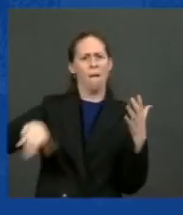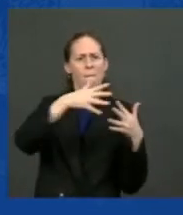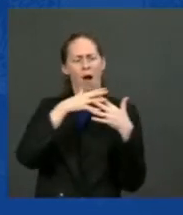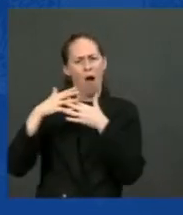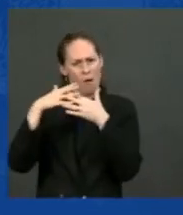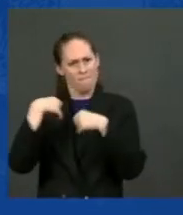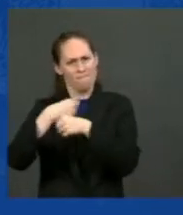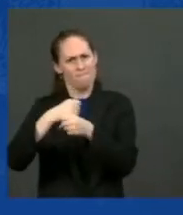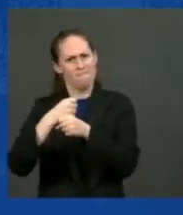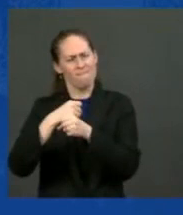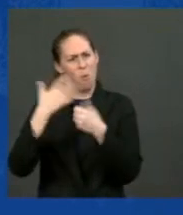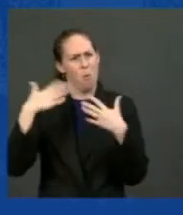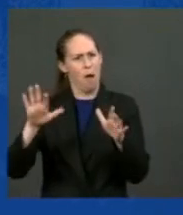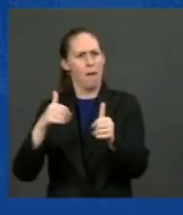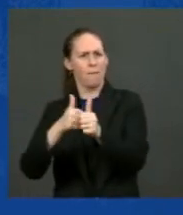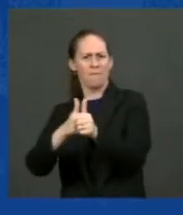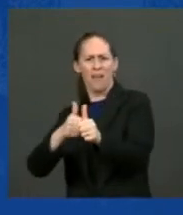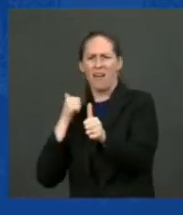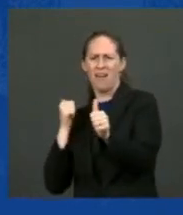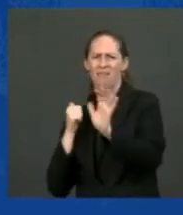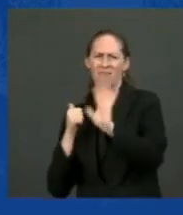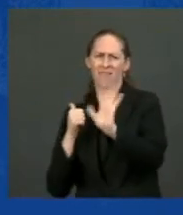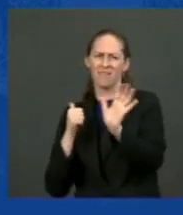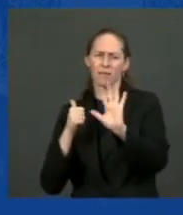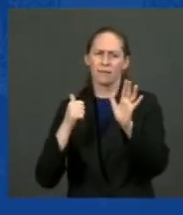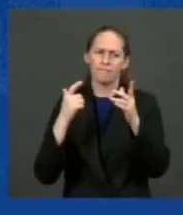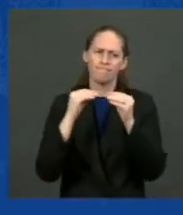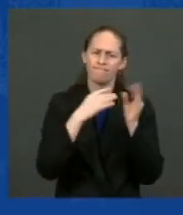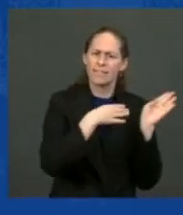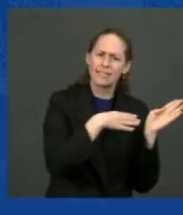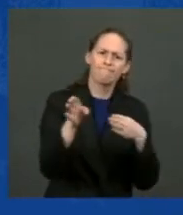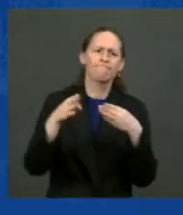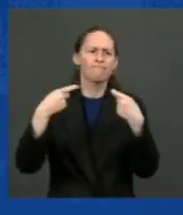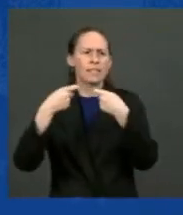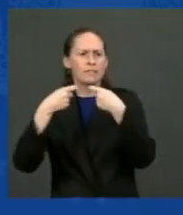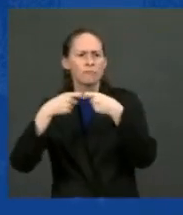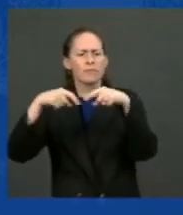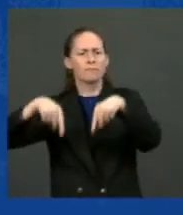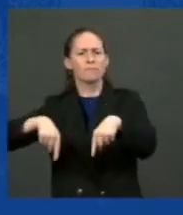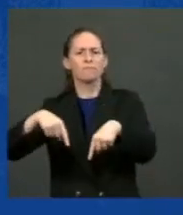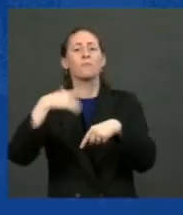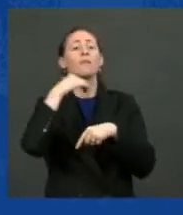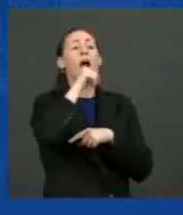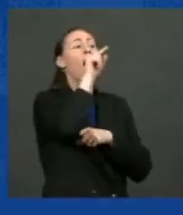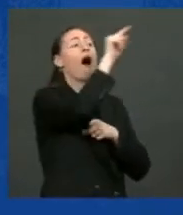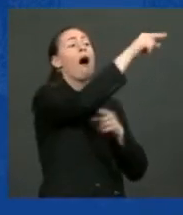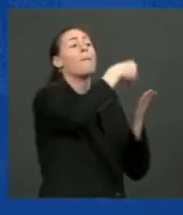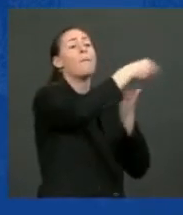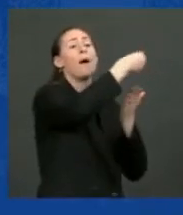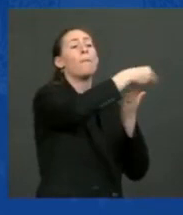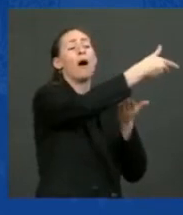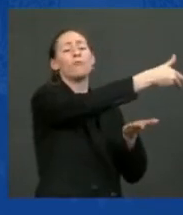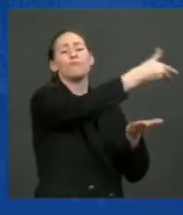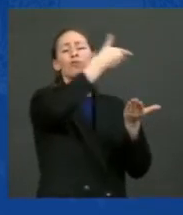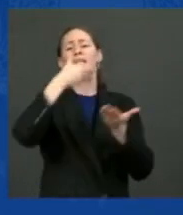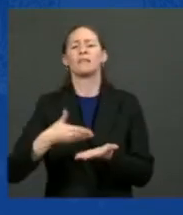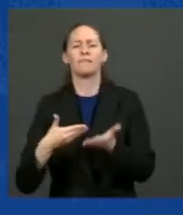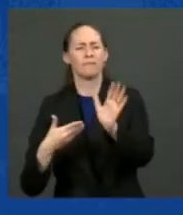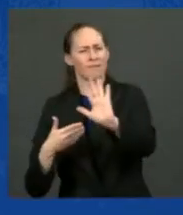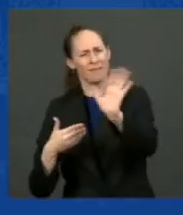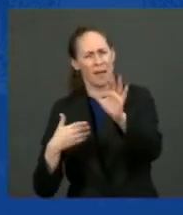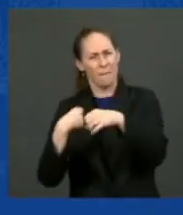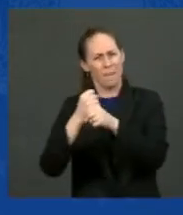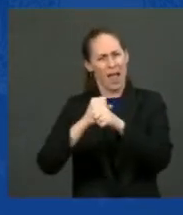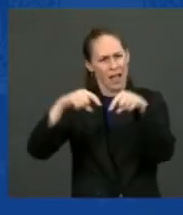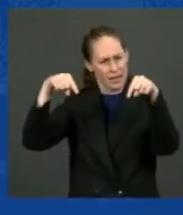We should build those vehicles and the batteries to get them here in the United States of America. That's what we should build here in the state of Michigan. I want